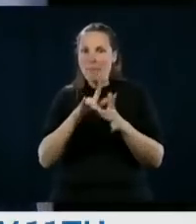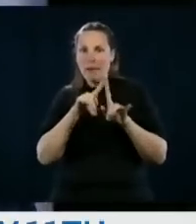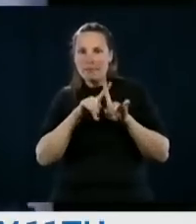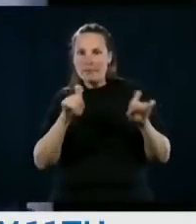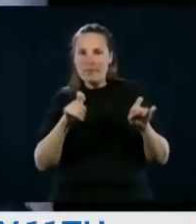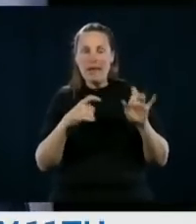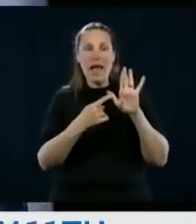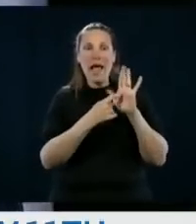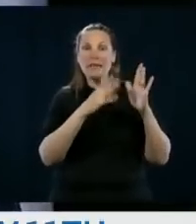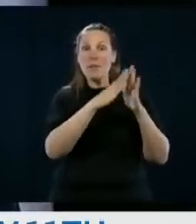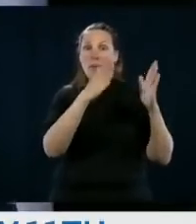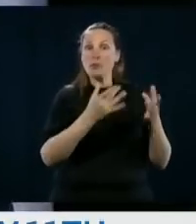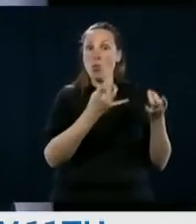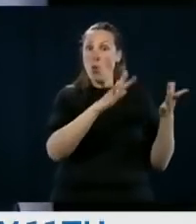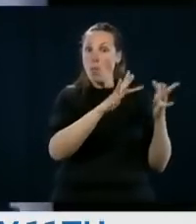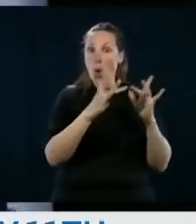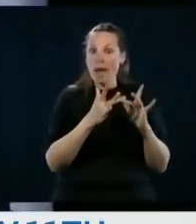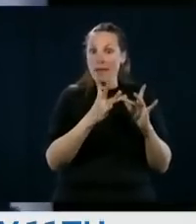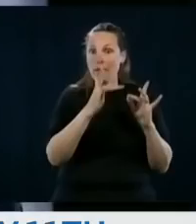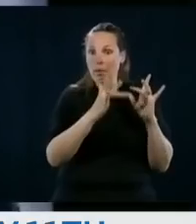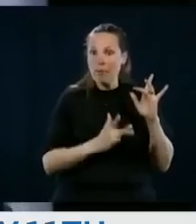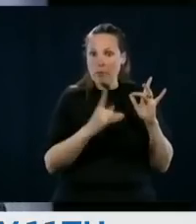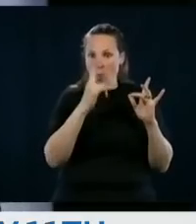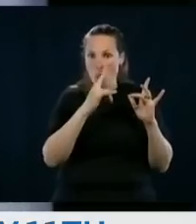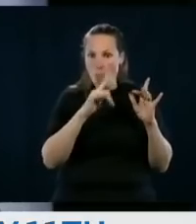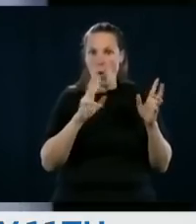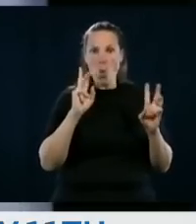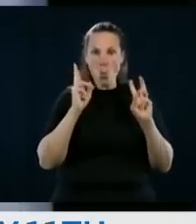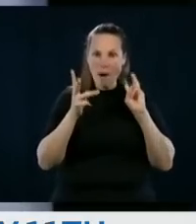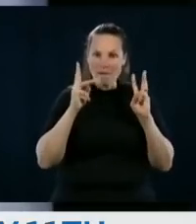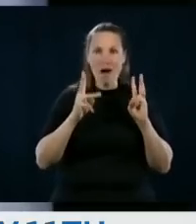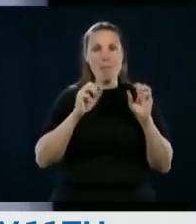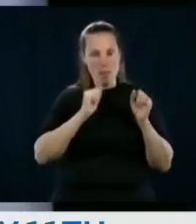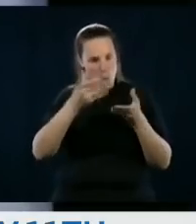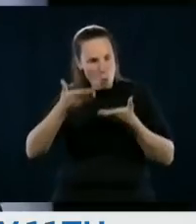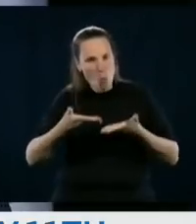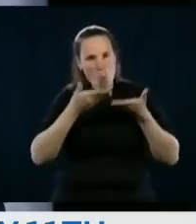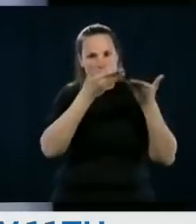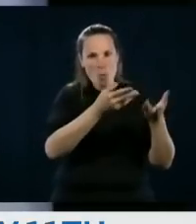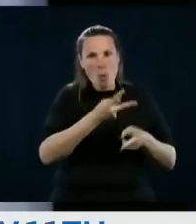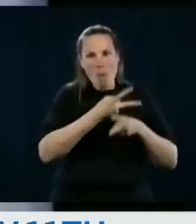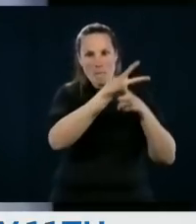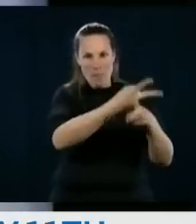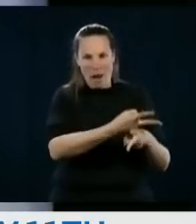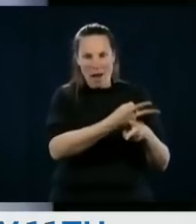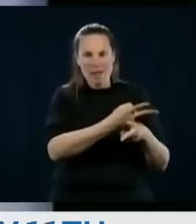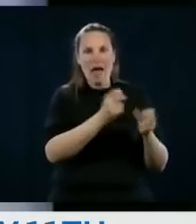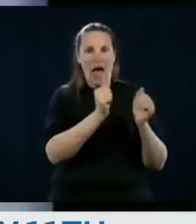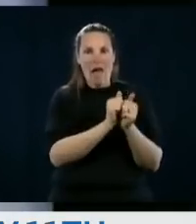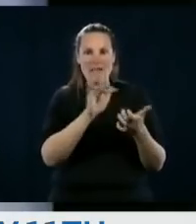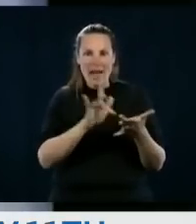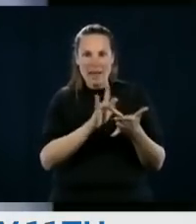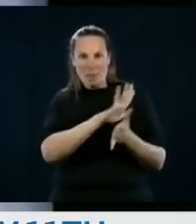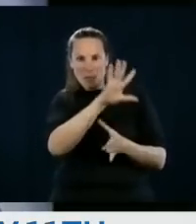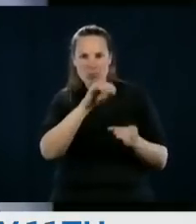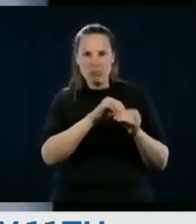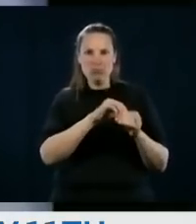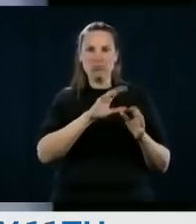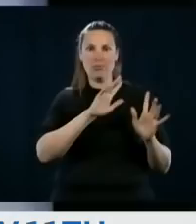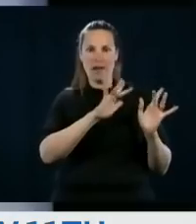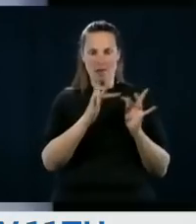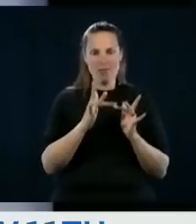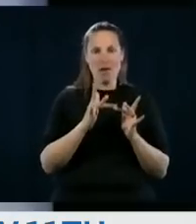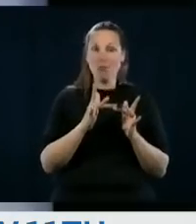for homes where there is still no internet, no Wi-Fi. Well, we will be breaking that